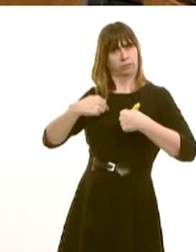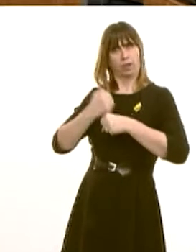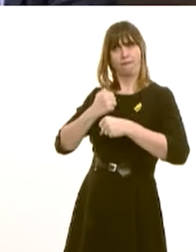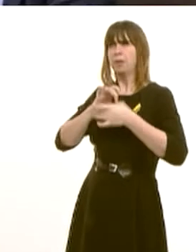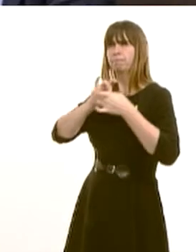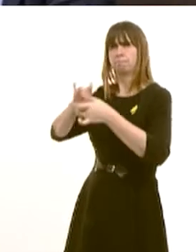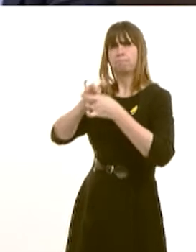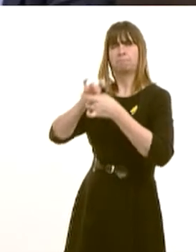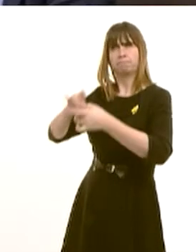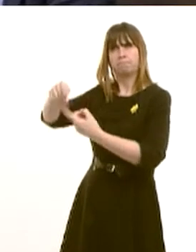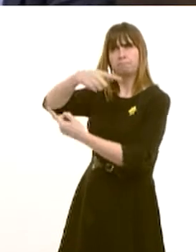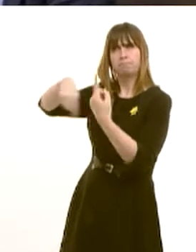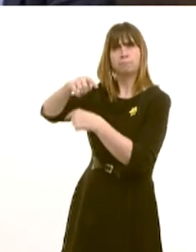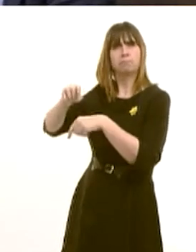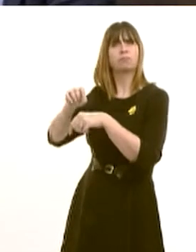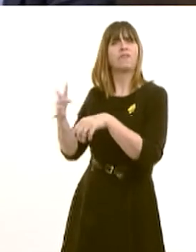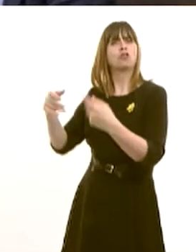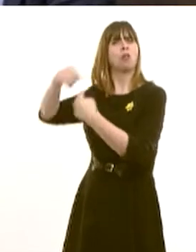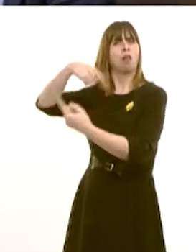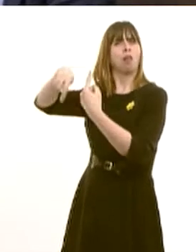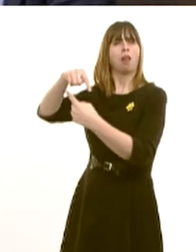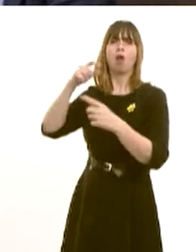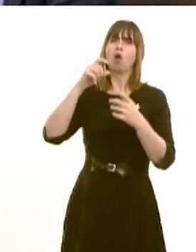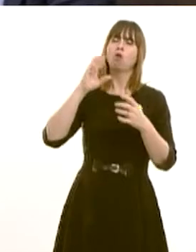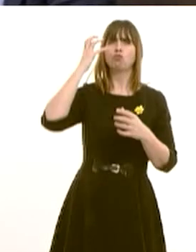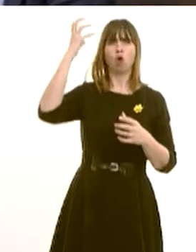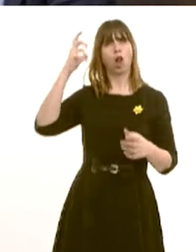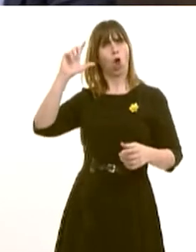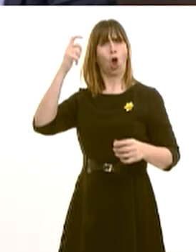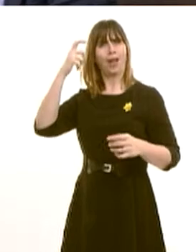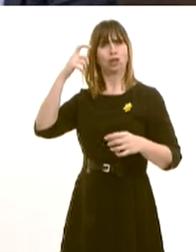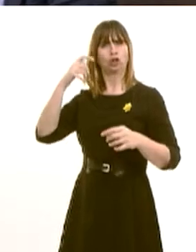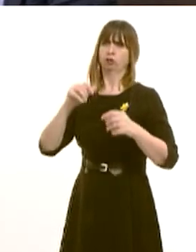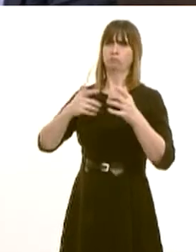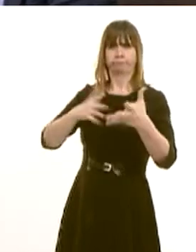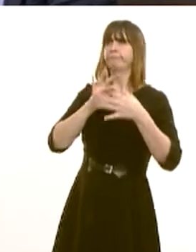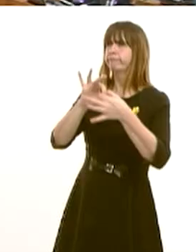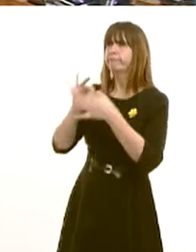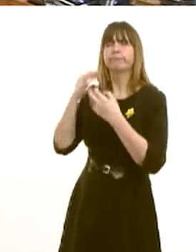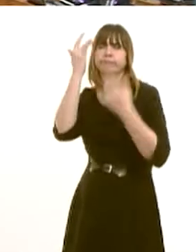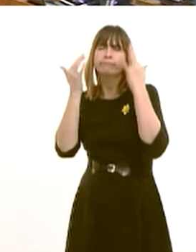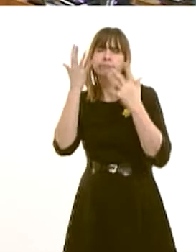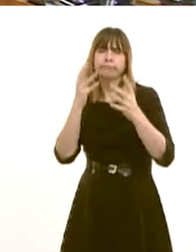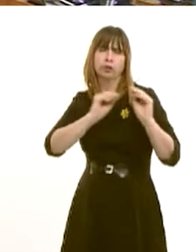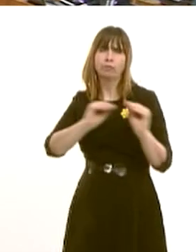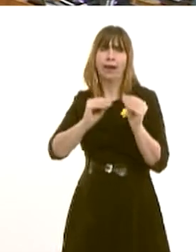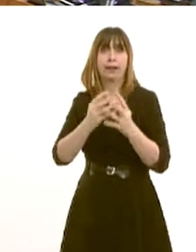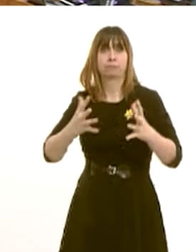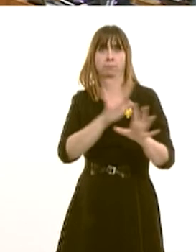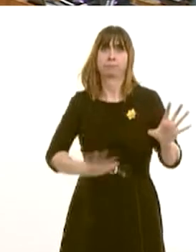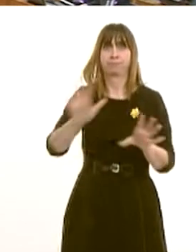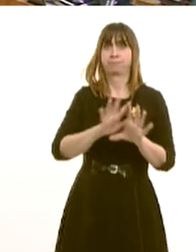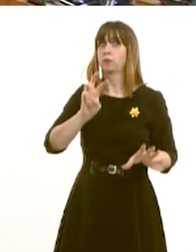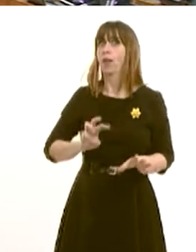also with the Royal Colleges in order to consider what other opportunities might be available to create training places across the whole of Wales.